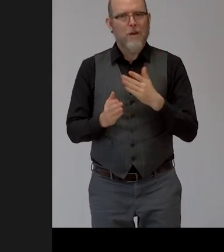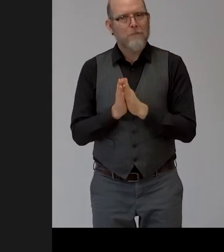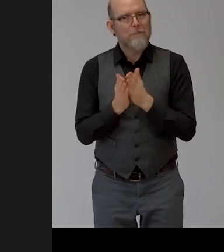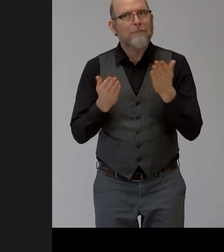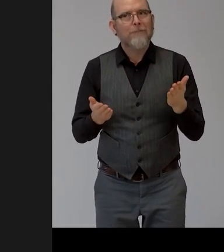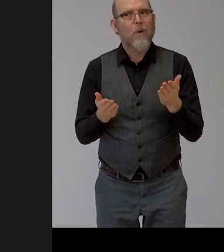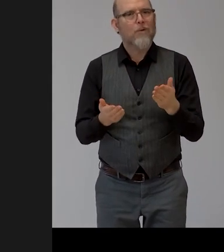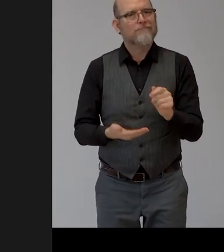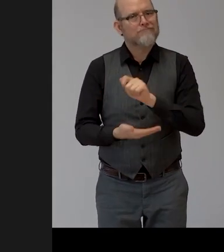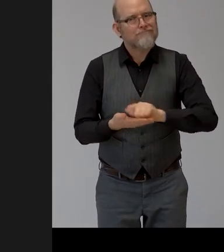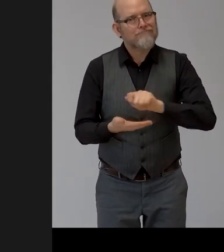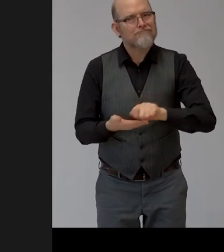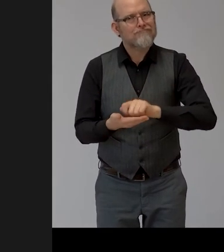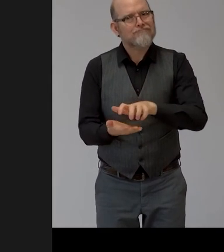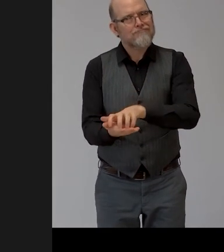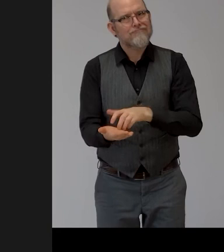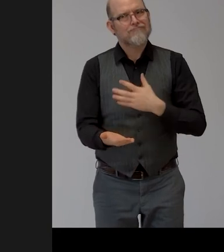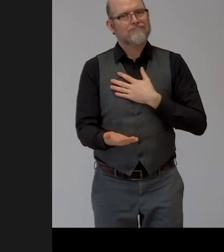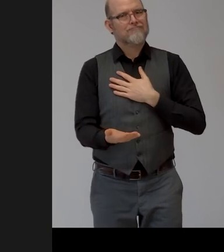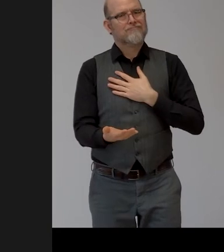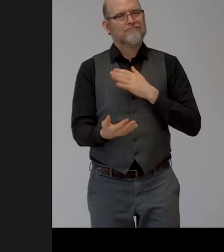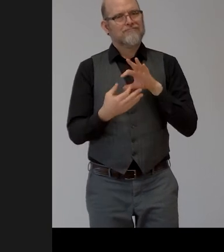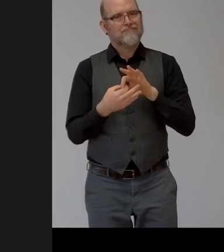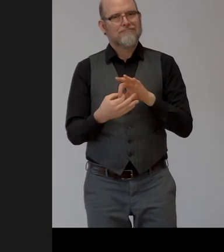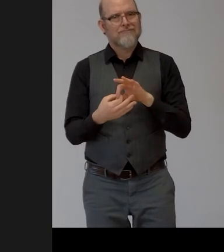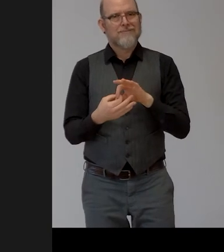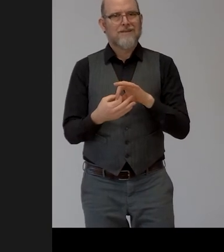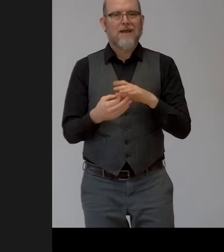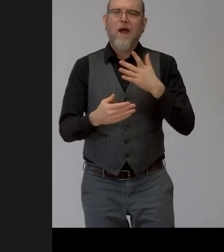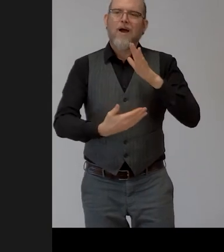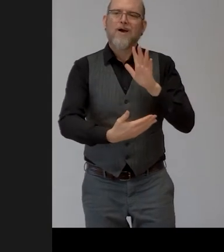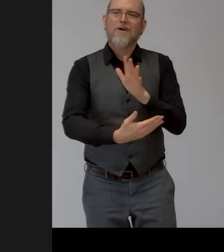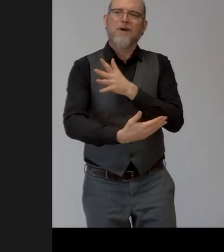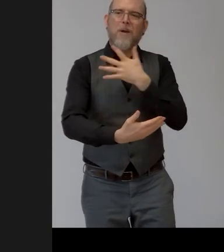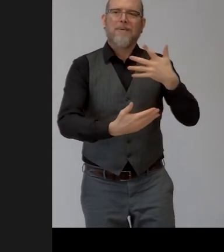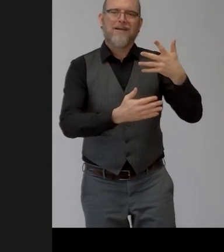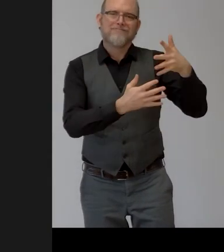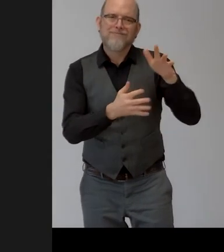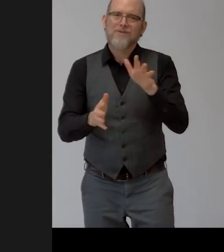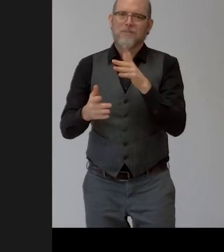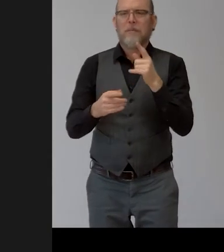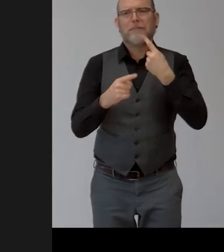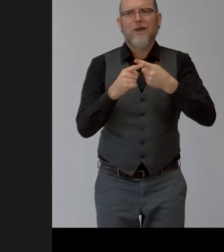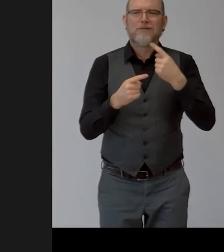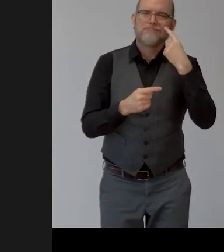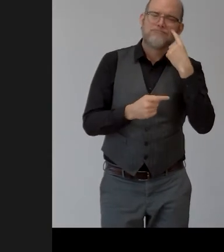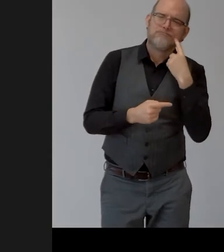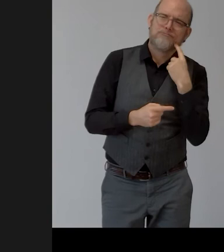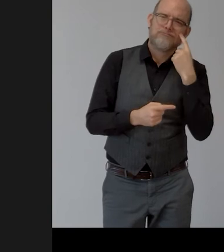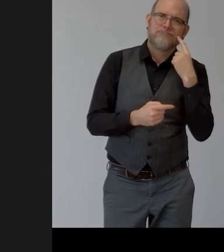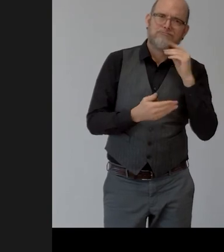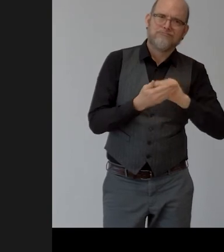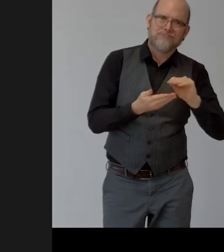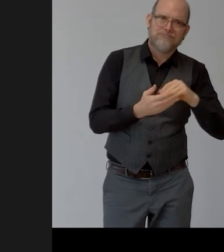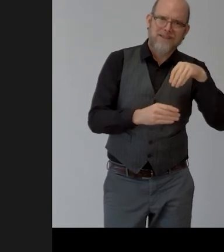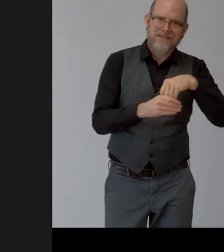deals with cute or sad romantic stories um and i'm dealing with three mental illness which